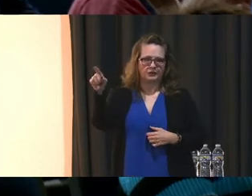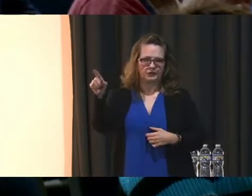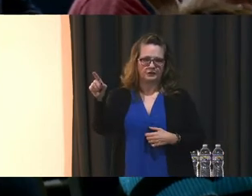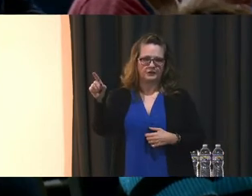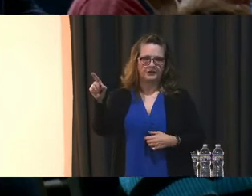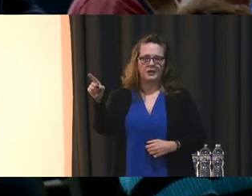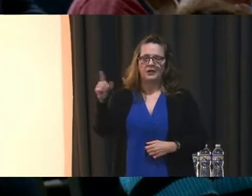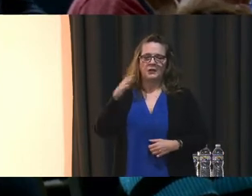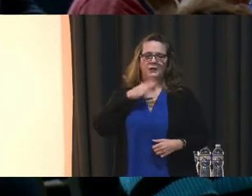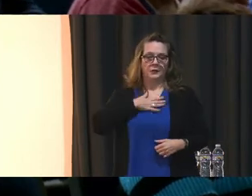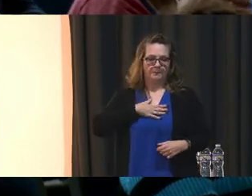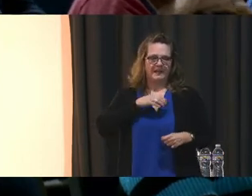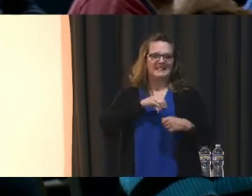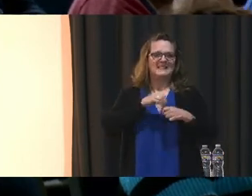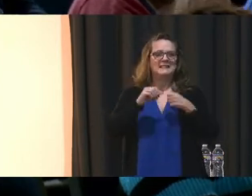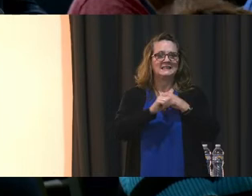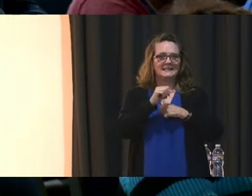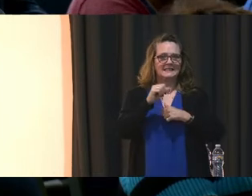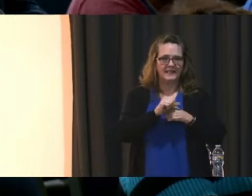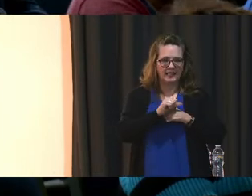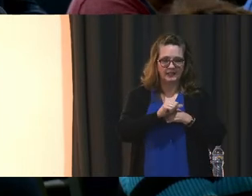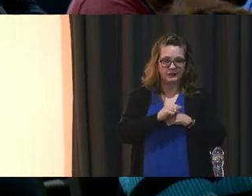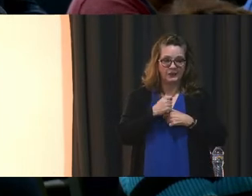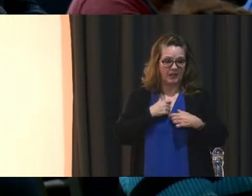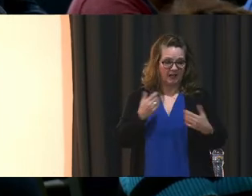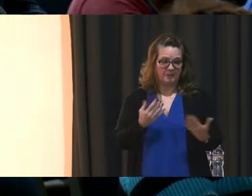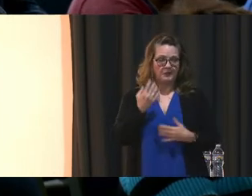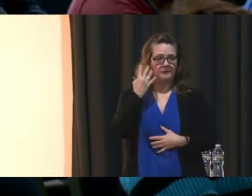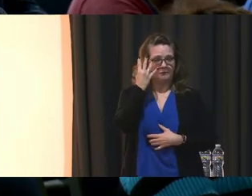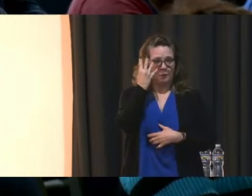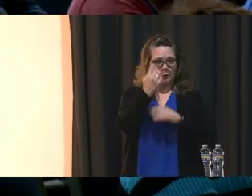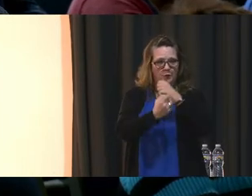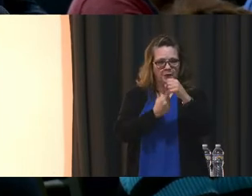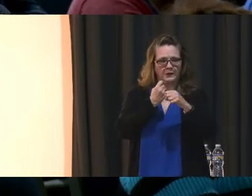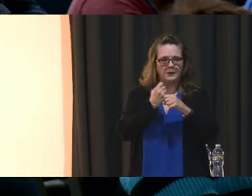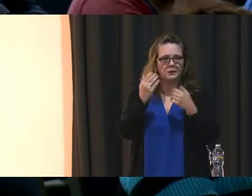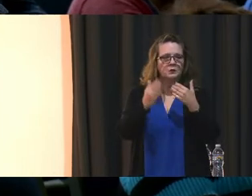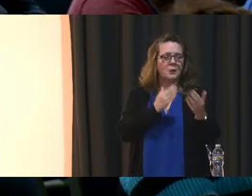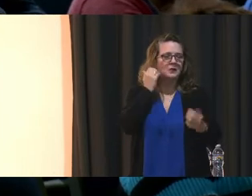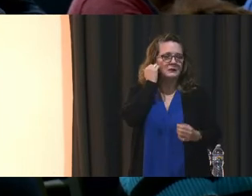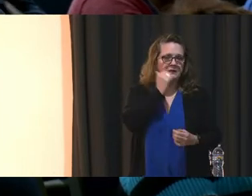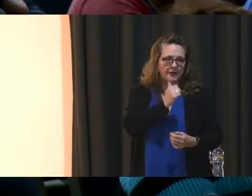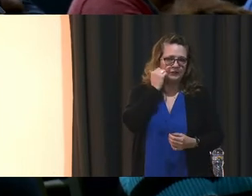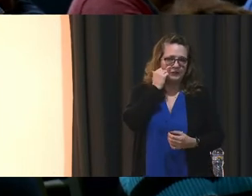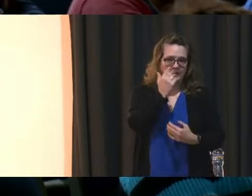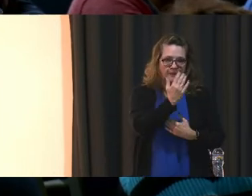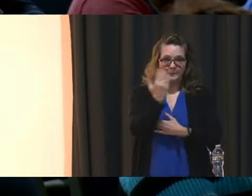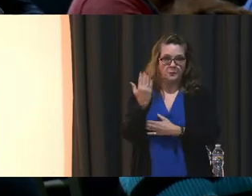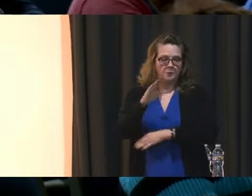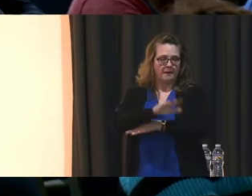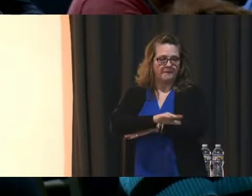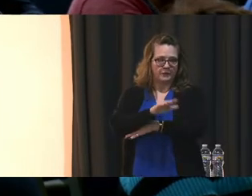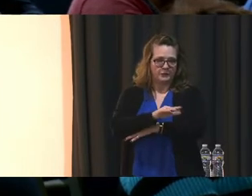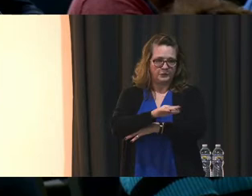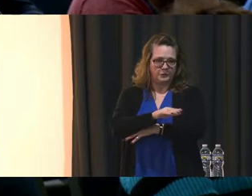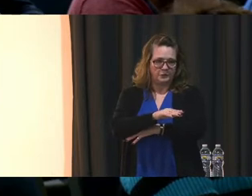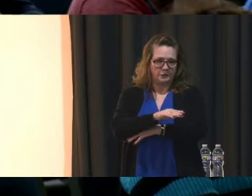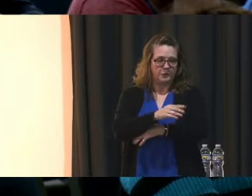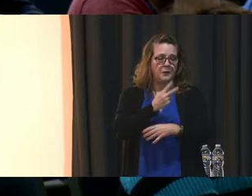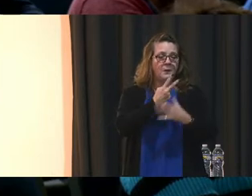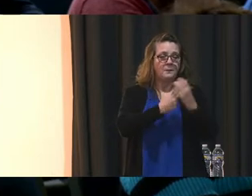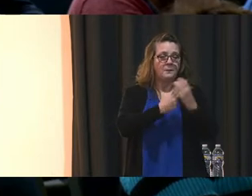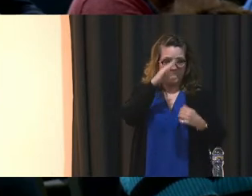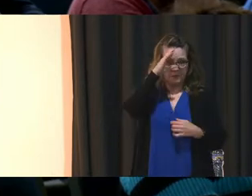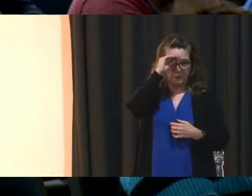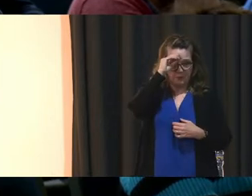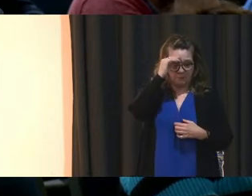in danger. I have been here for the last four years almost on a daily basis in the morning and afternoon. Both of my boys were